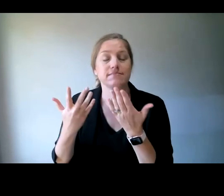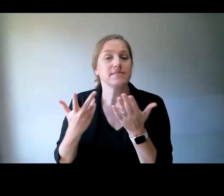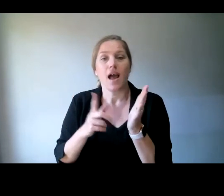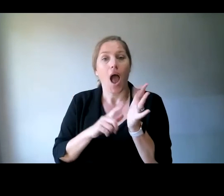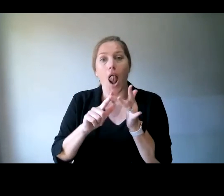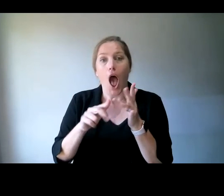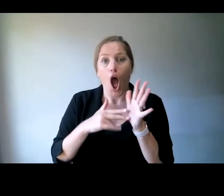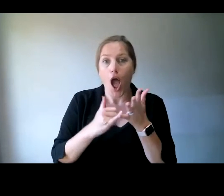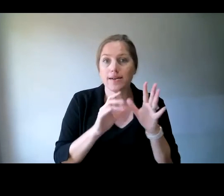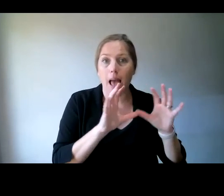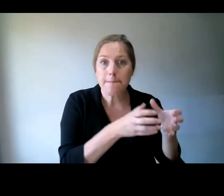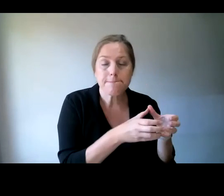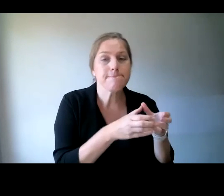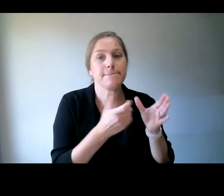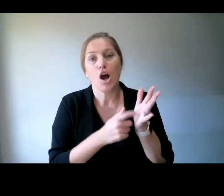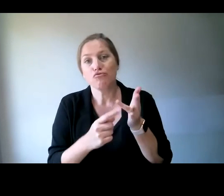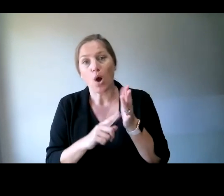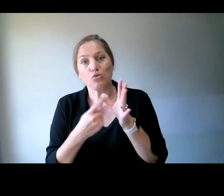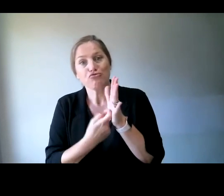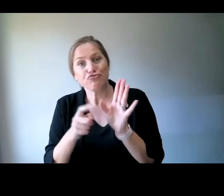might be involved with, just to spread the word.